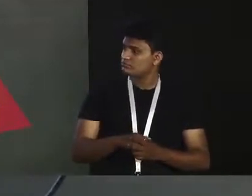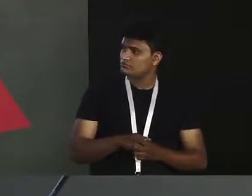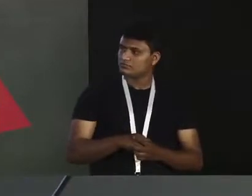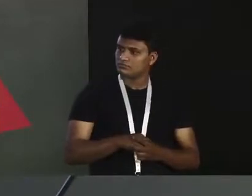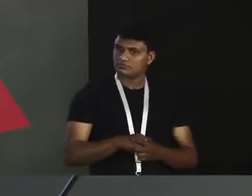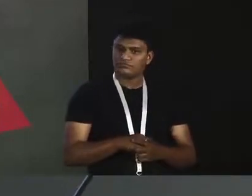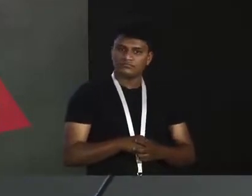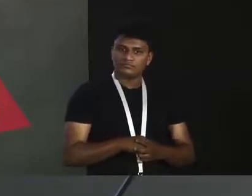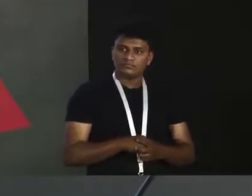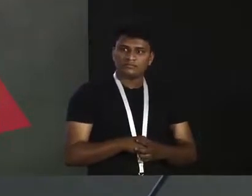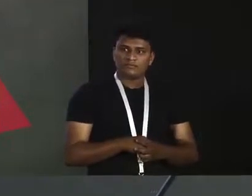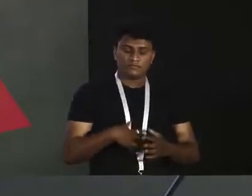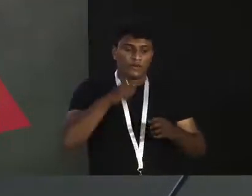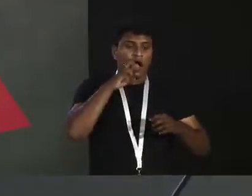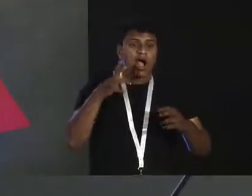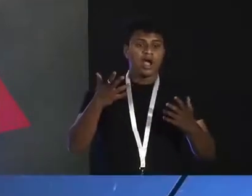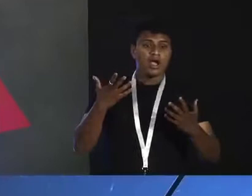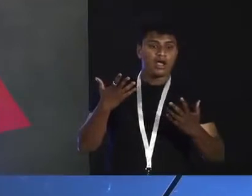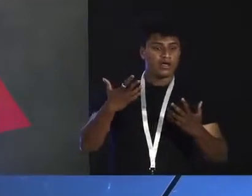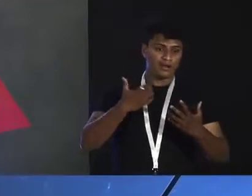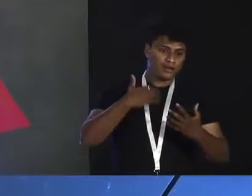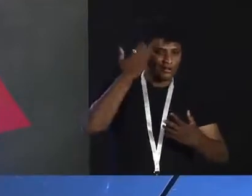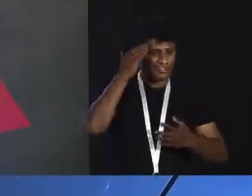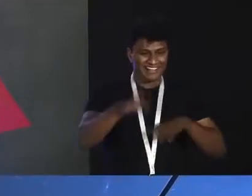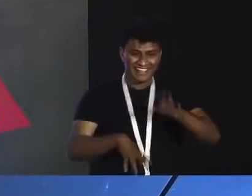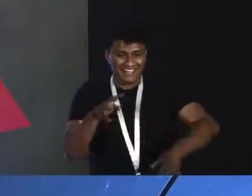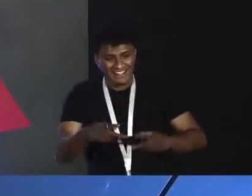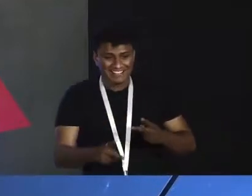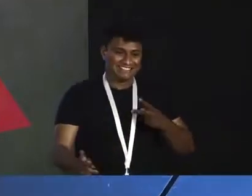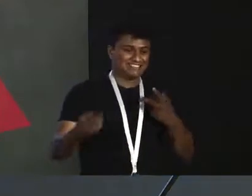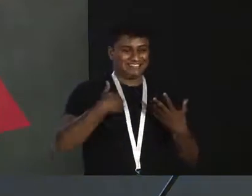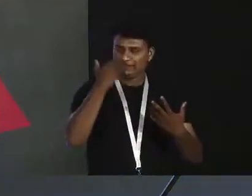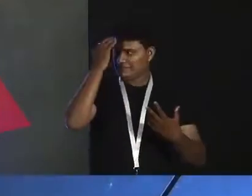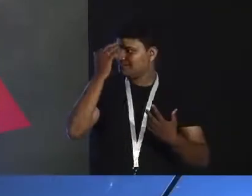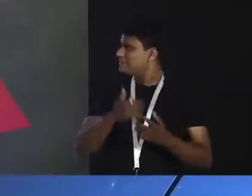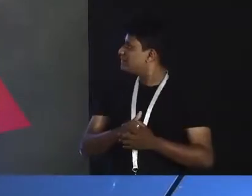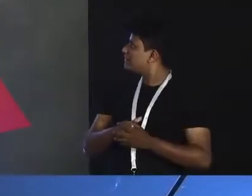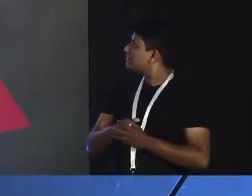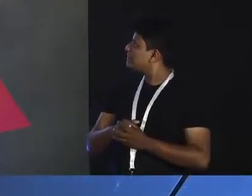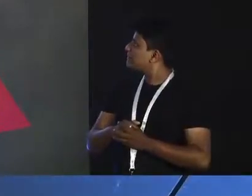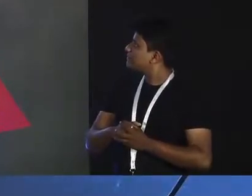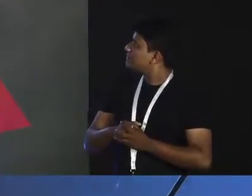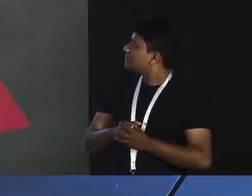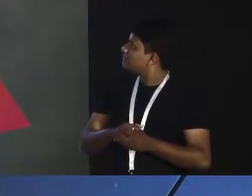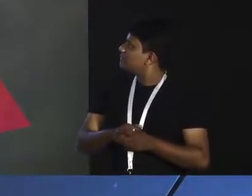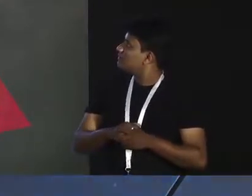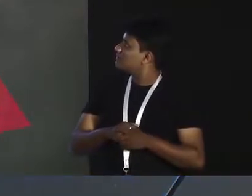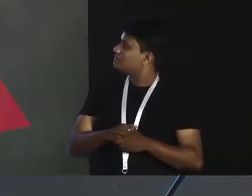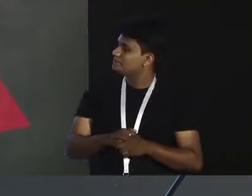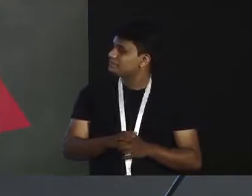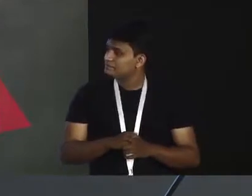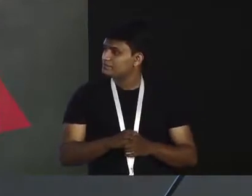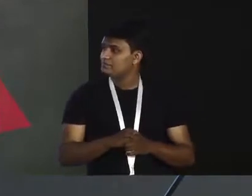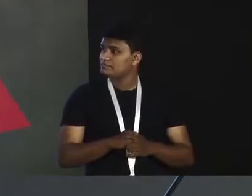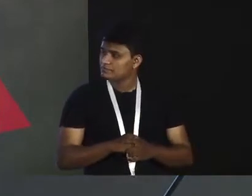I'm fascinated, so I do wildlife, I do landscape photography, primarily, and in case I did